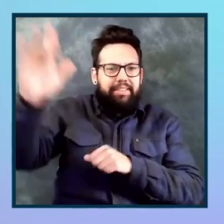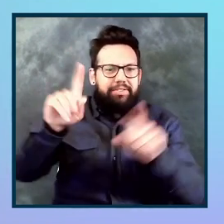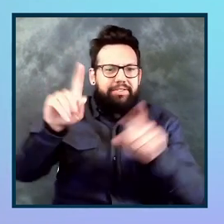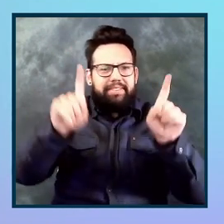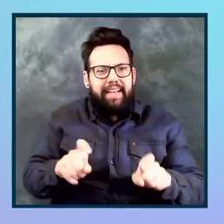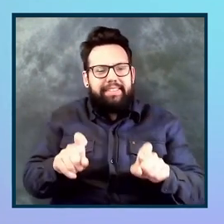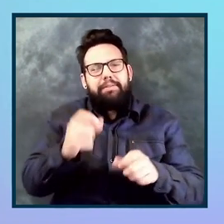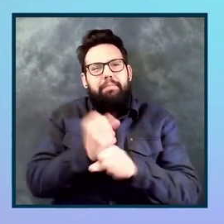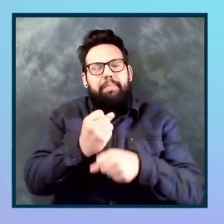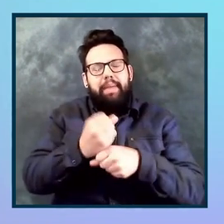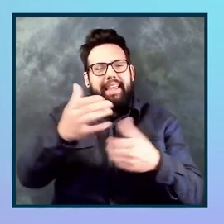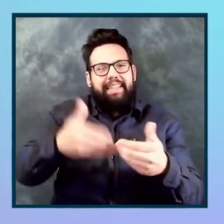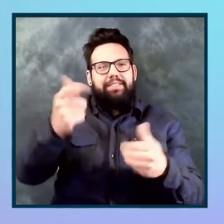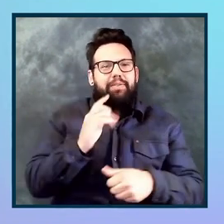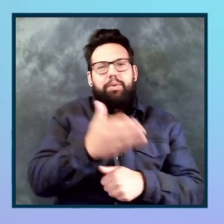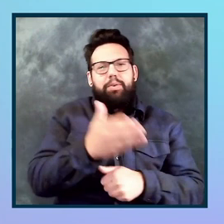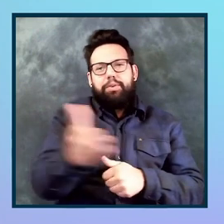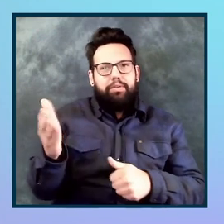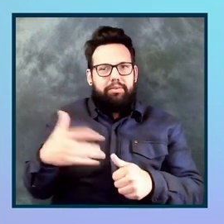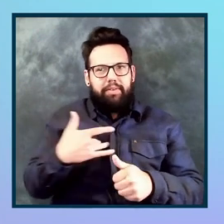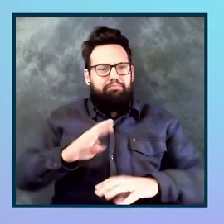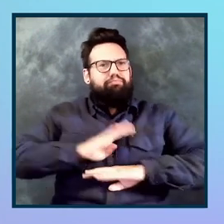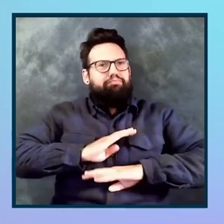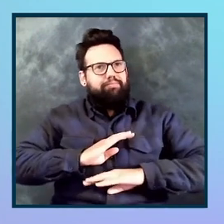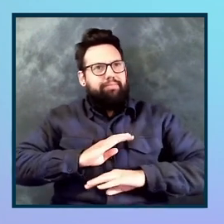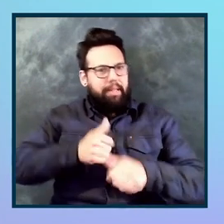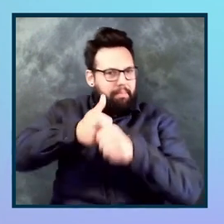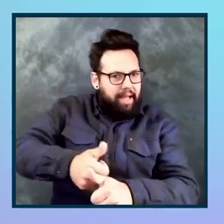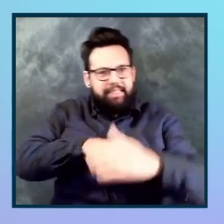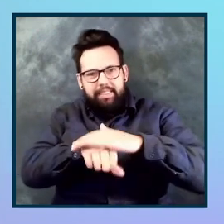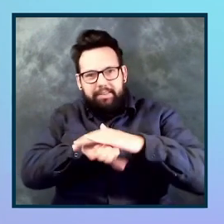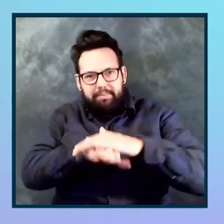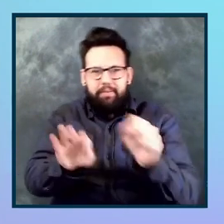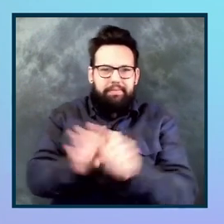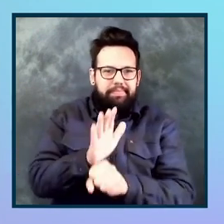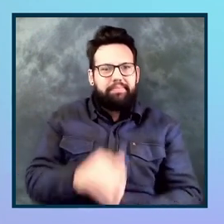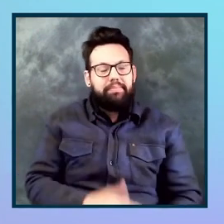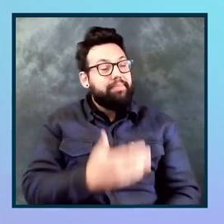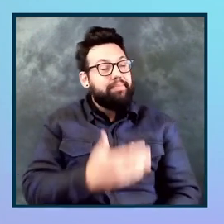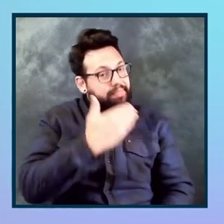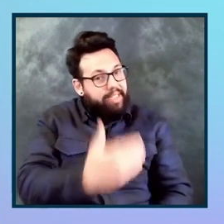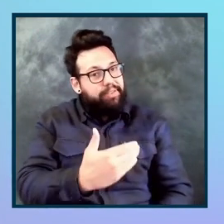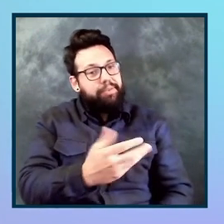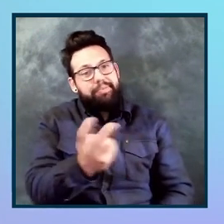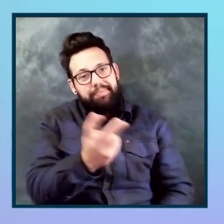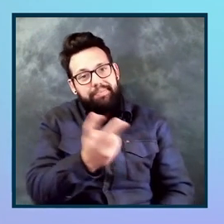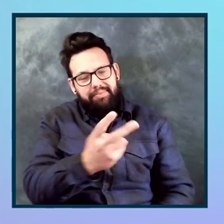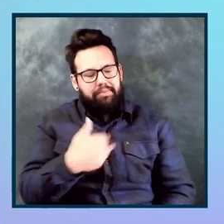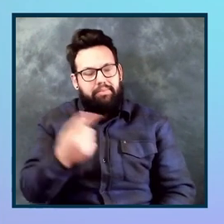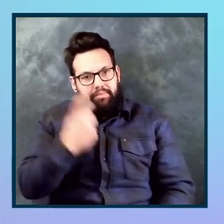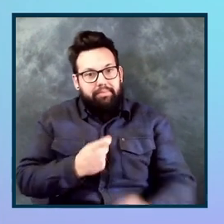make it easy to get, get you in full compliance. Yes, absolutely. Thank you so much, Harris and pretty. We do have a ton of